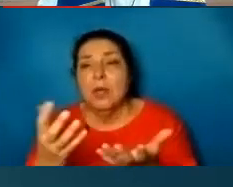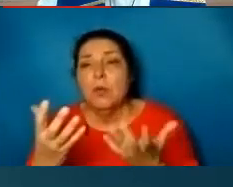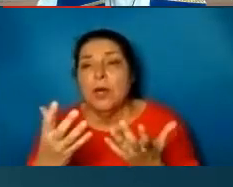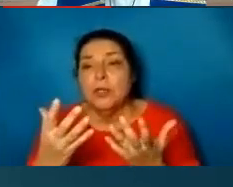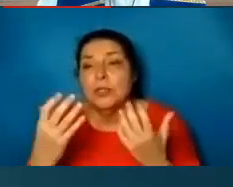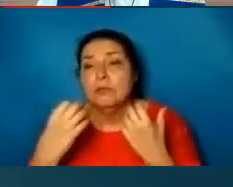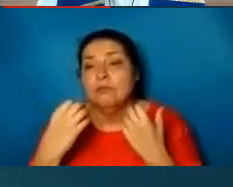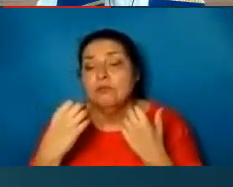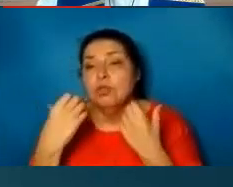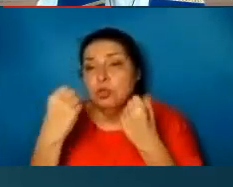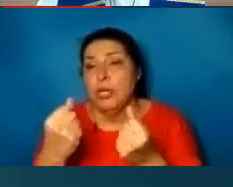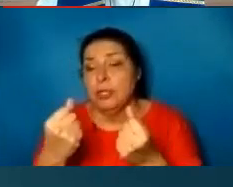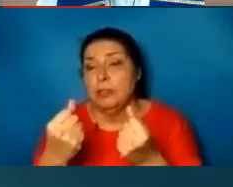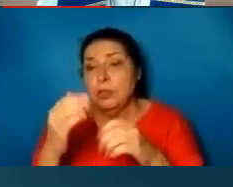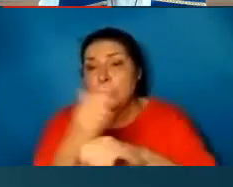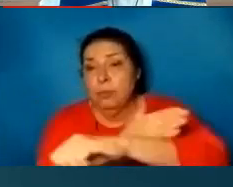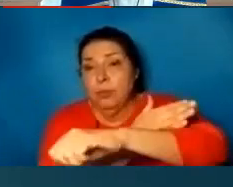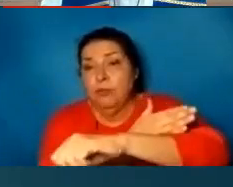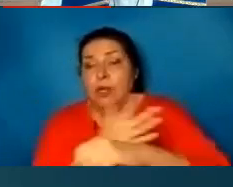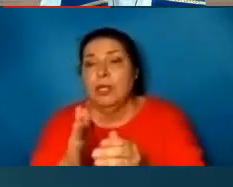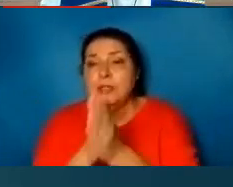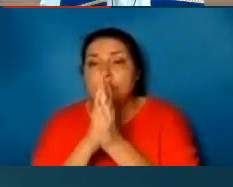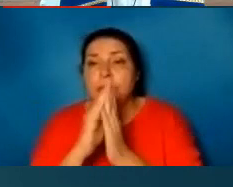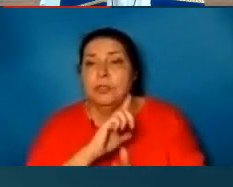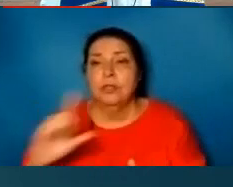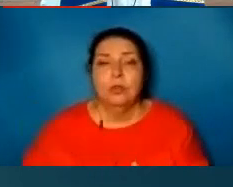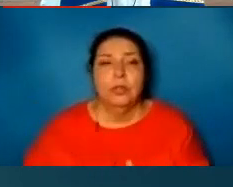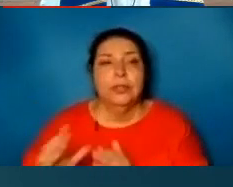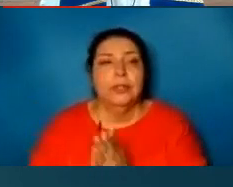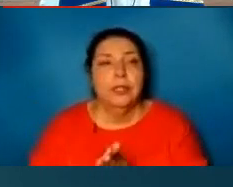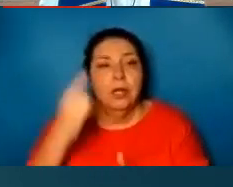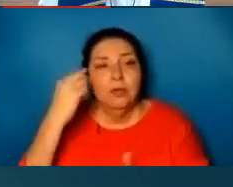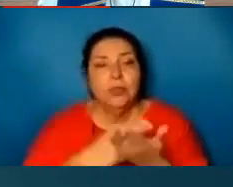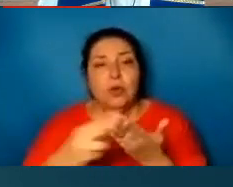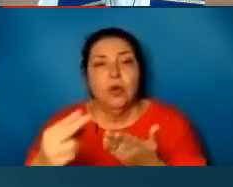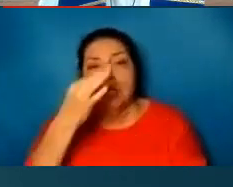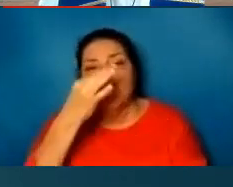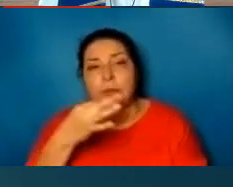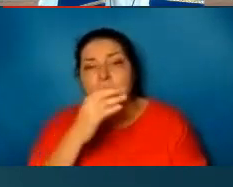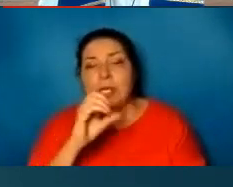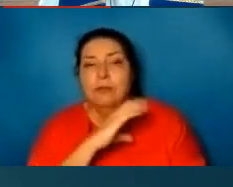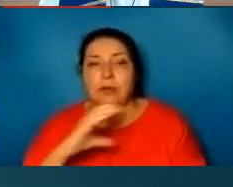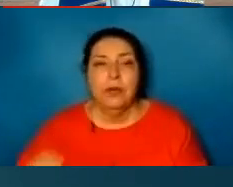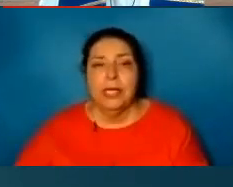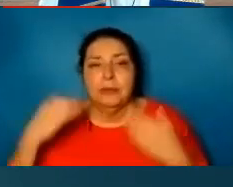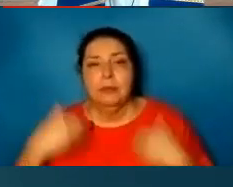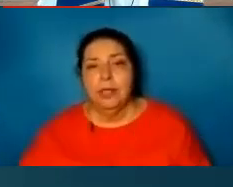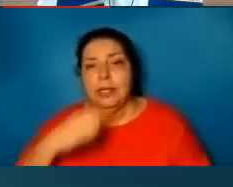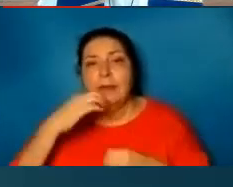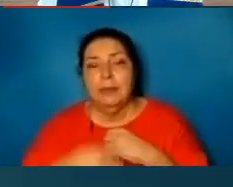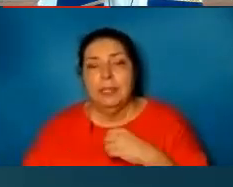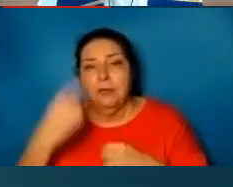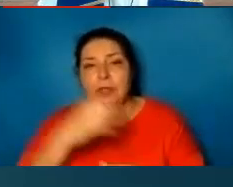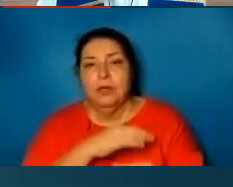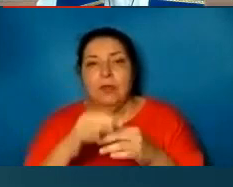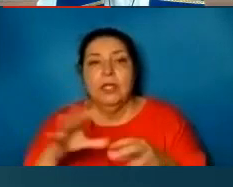strength restored. Let us pray to the Lord. For the holy communion of Christ's body and blood. For the faith